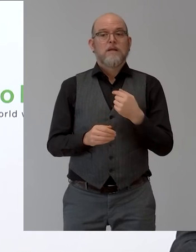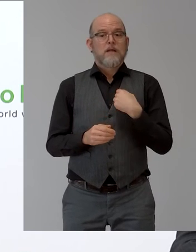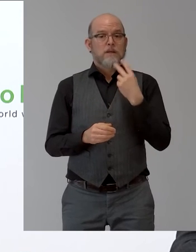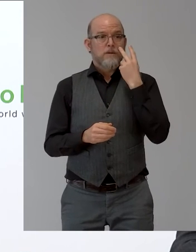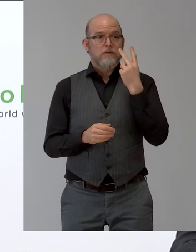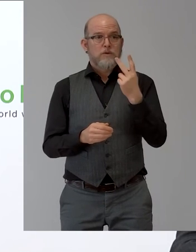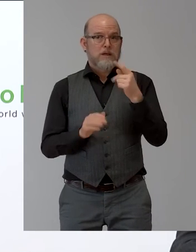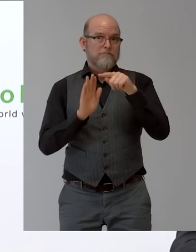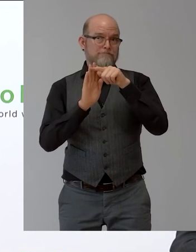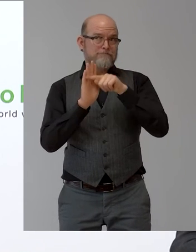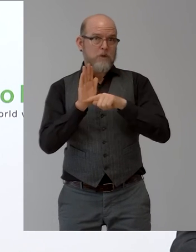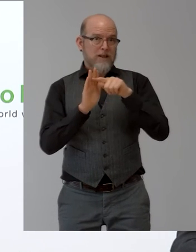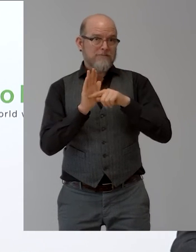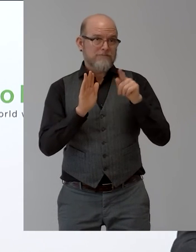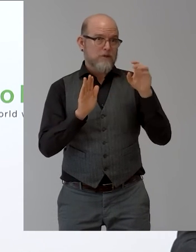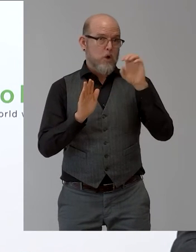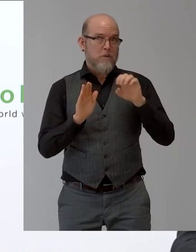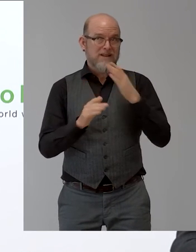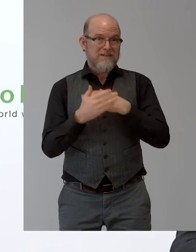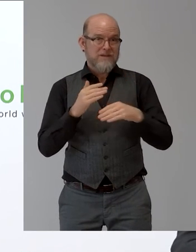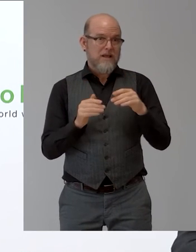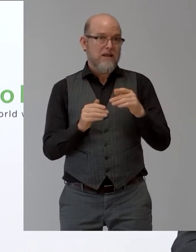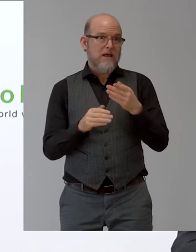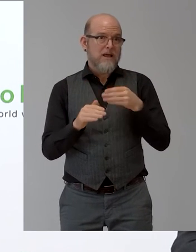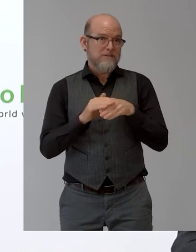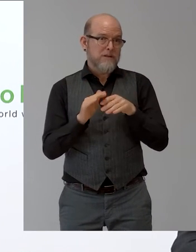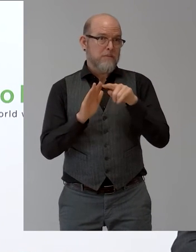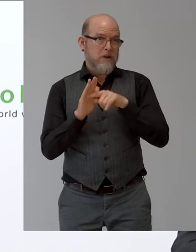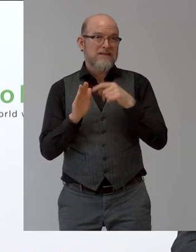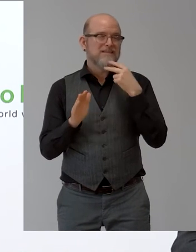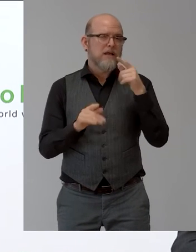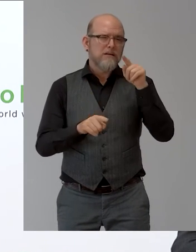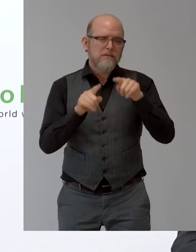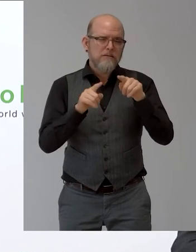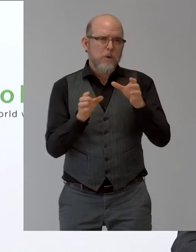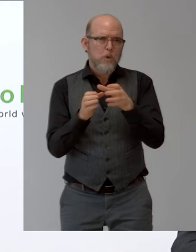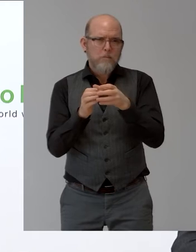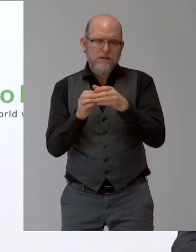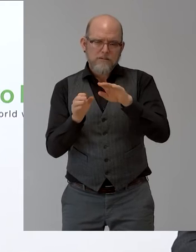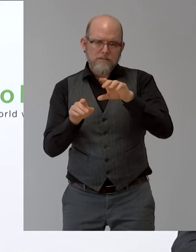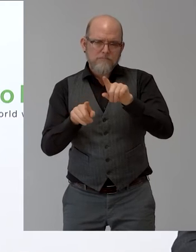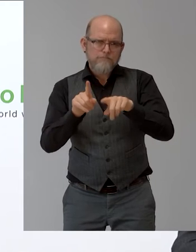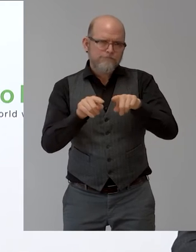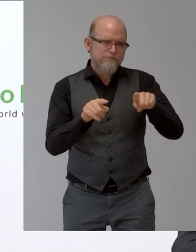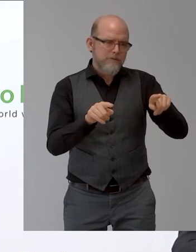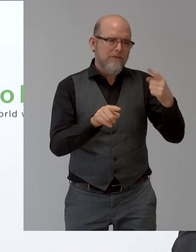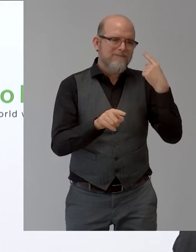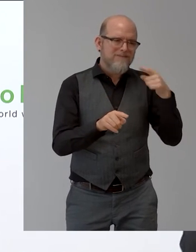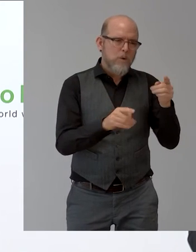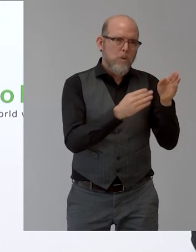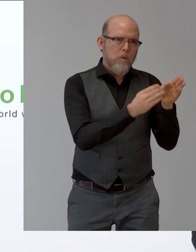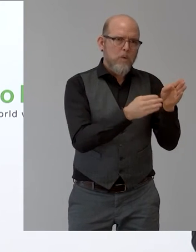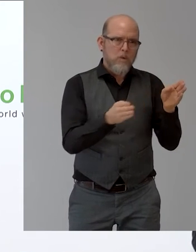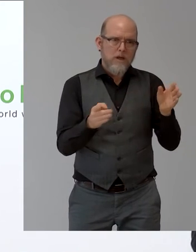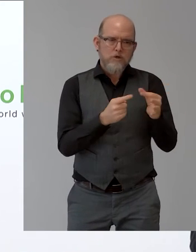various impairments solutions for that. So I guess it's, it's a very, very good package